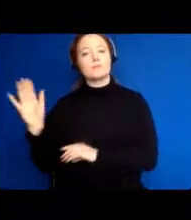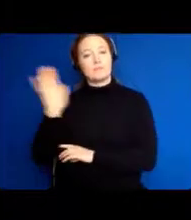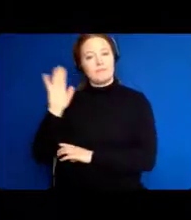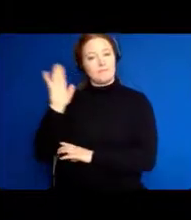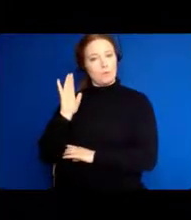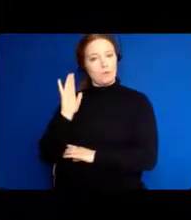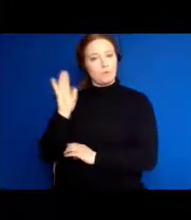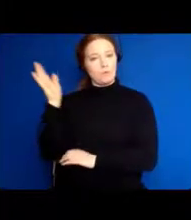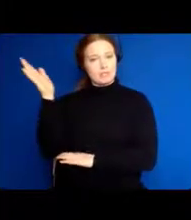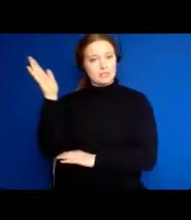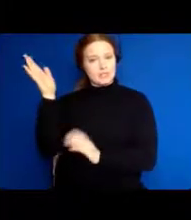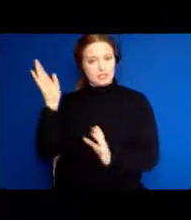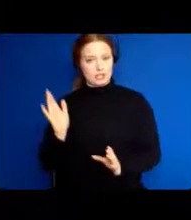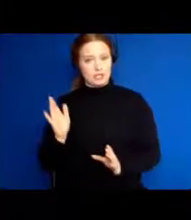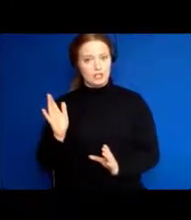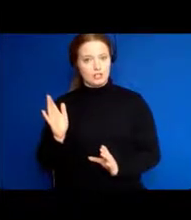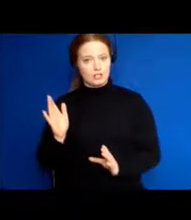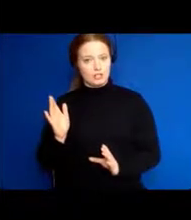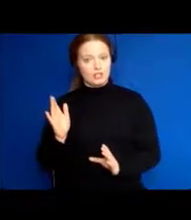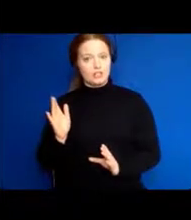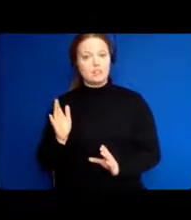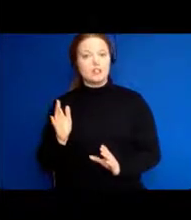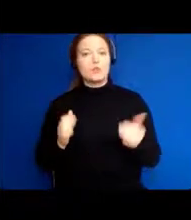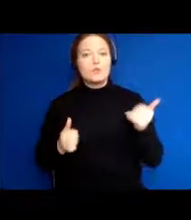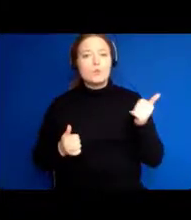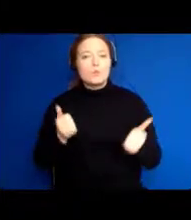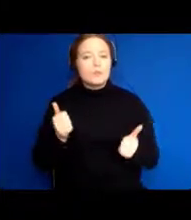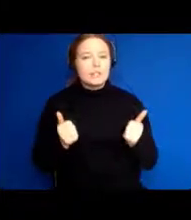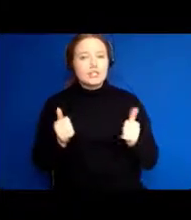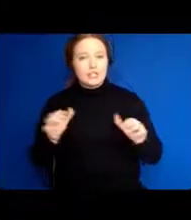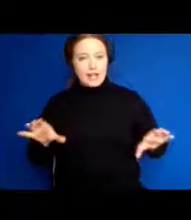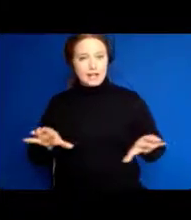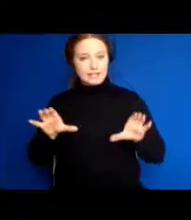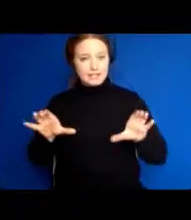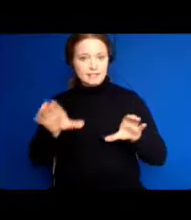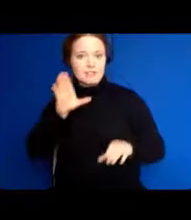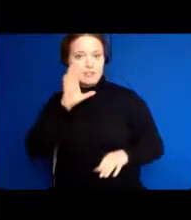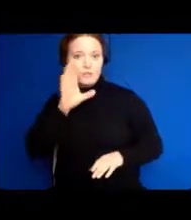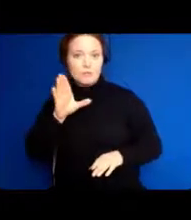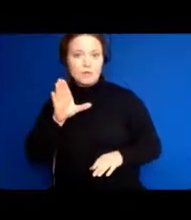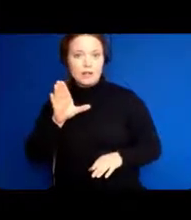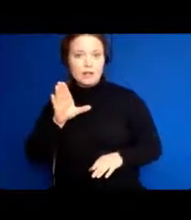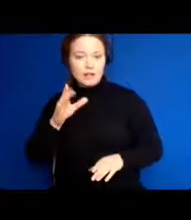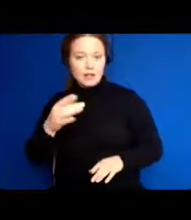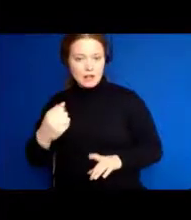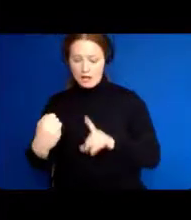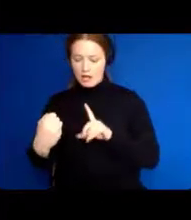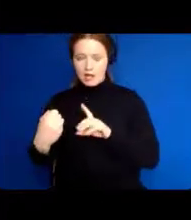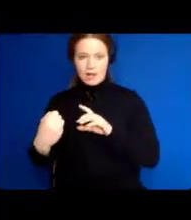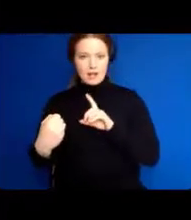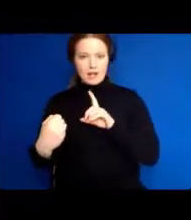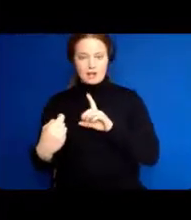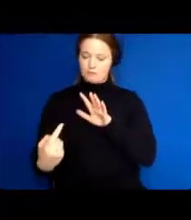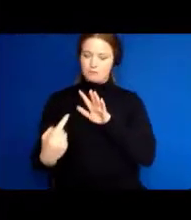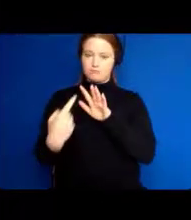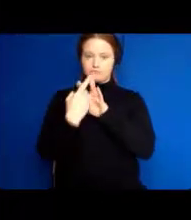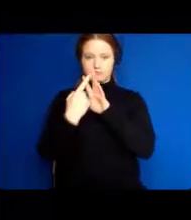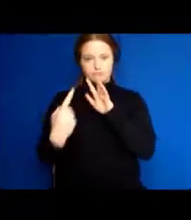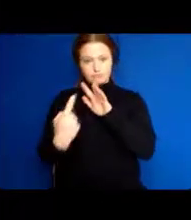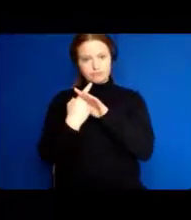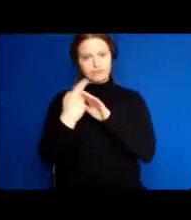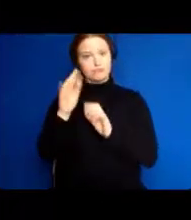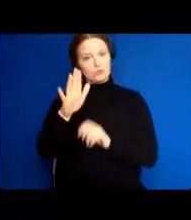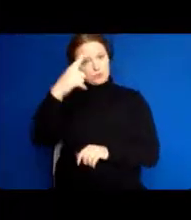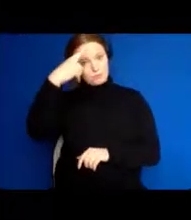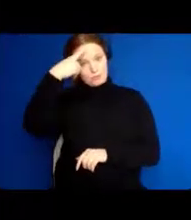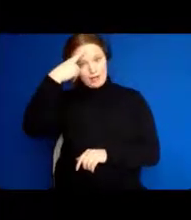well, what kind of sensory activities can you do to keep your brain healthy? And I'm not, I'm going to kind of go the gamut